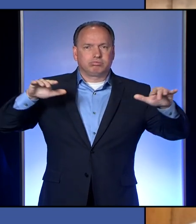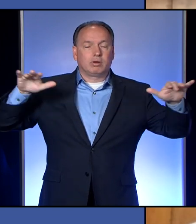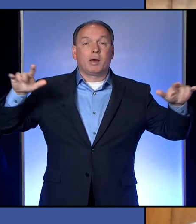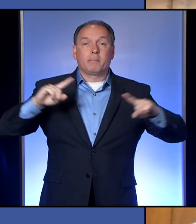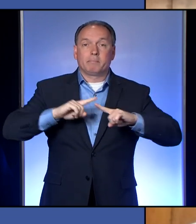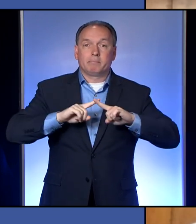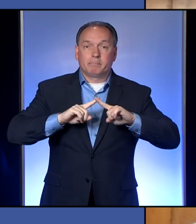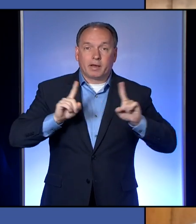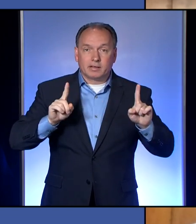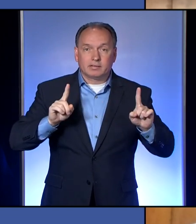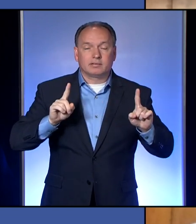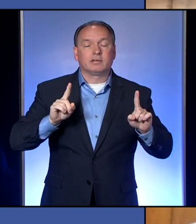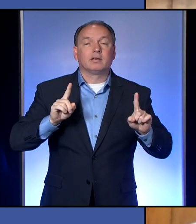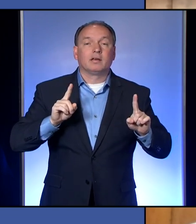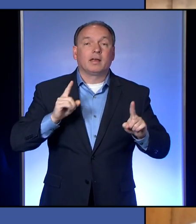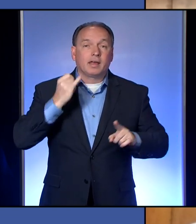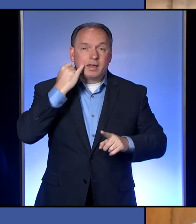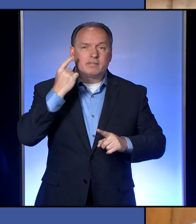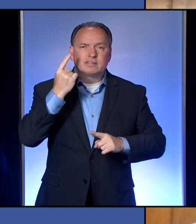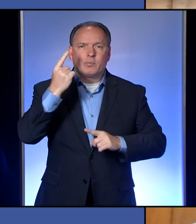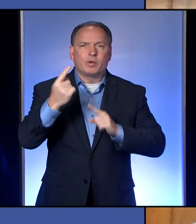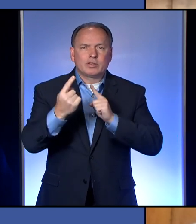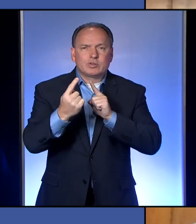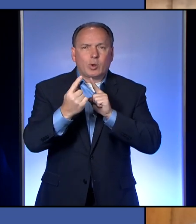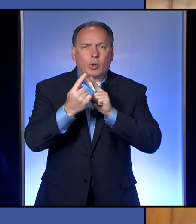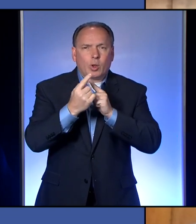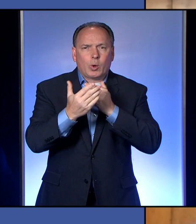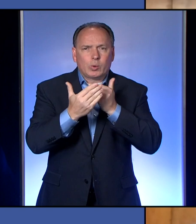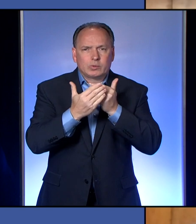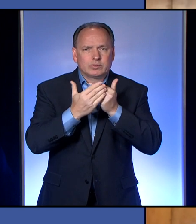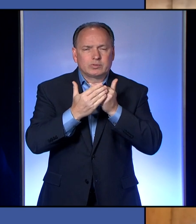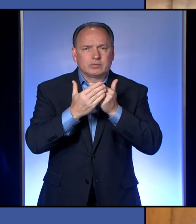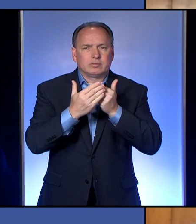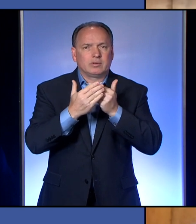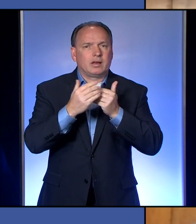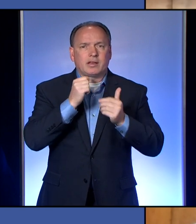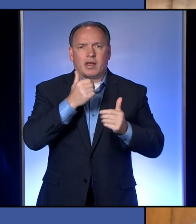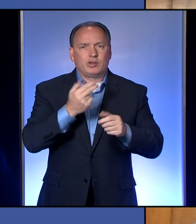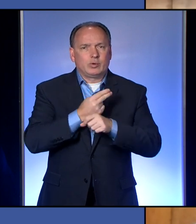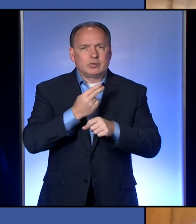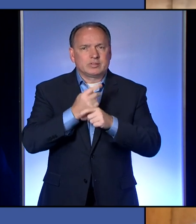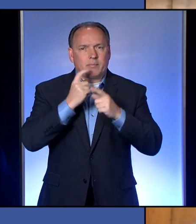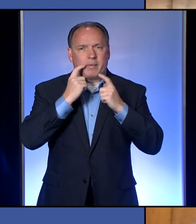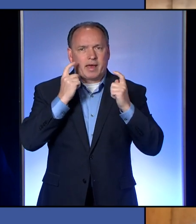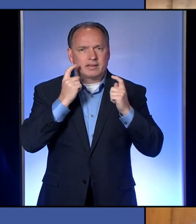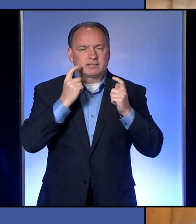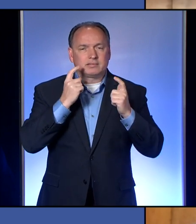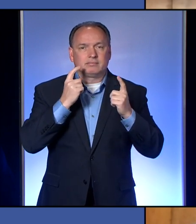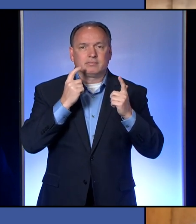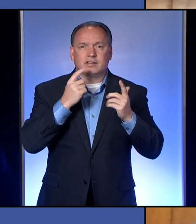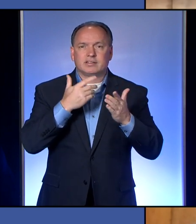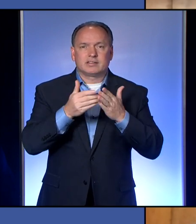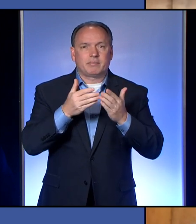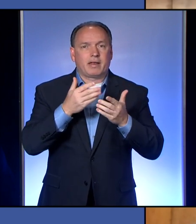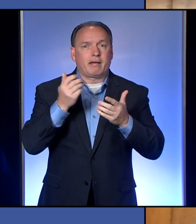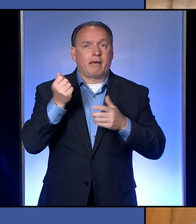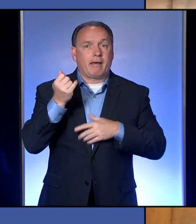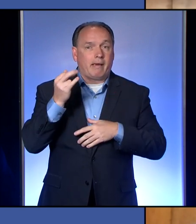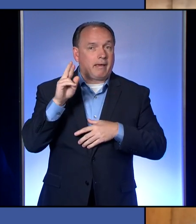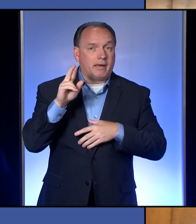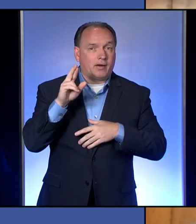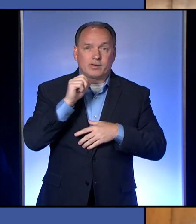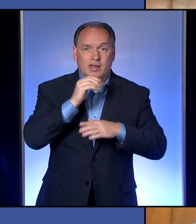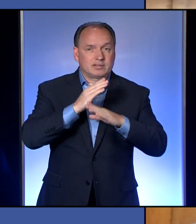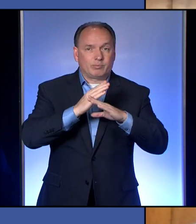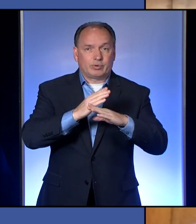But if someone is close to someone else and doesn't have a mask on, the fact that there's all this air around you doesn't